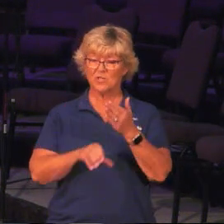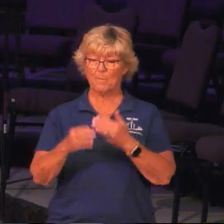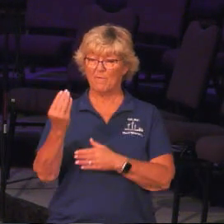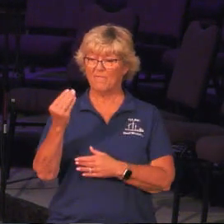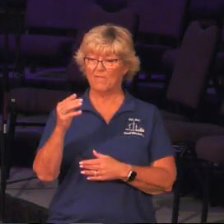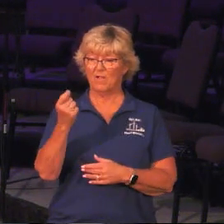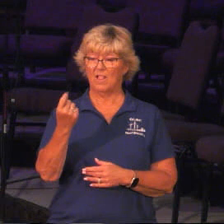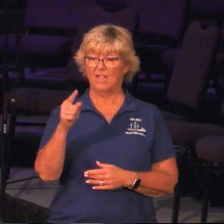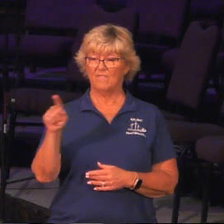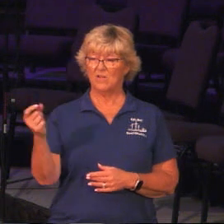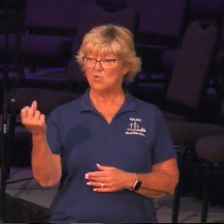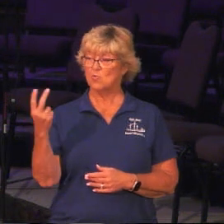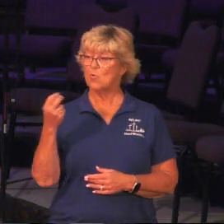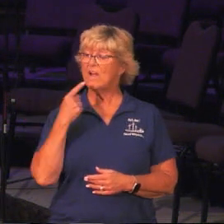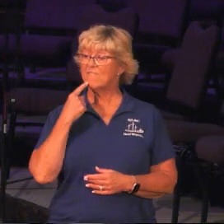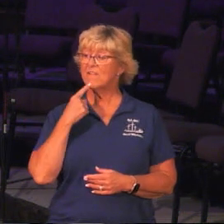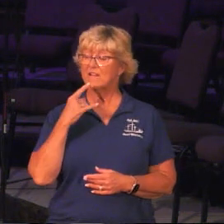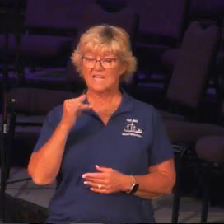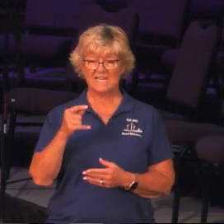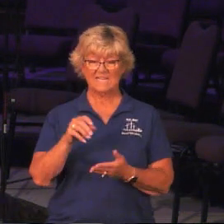11 and 12 says,